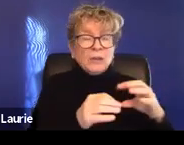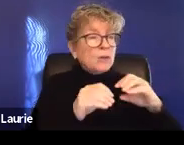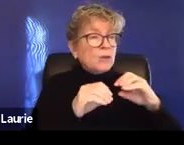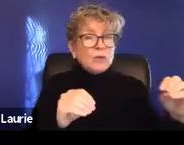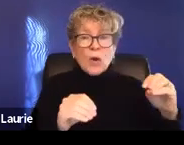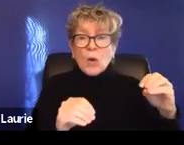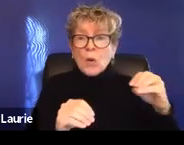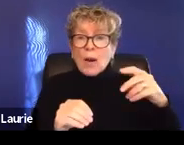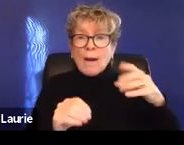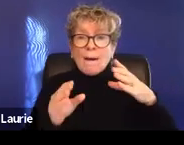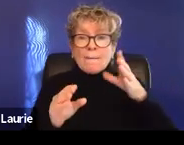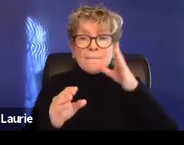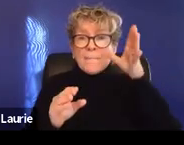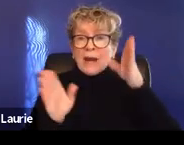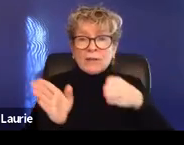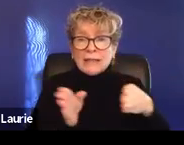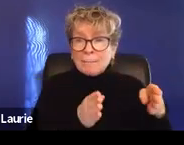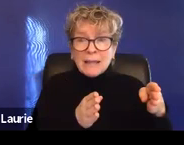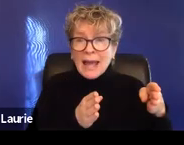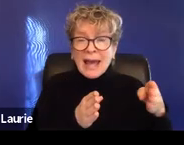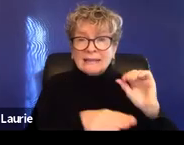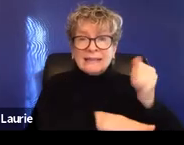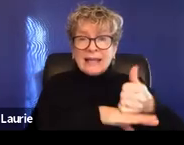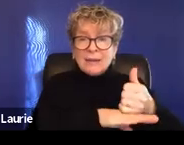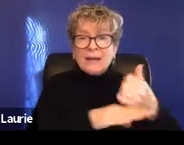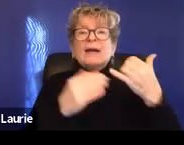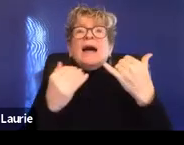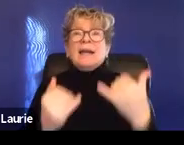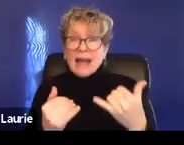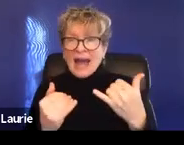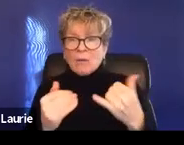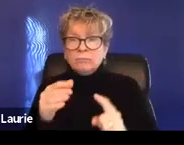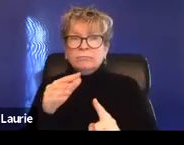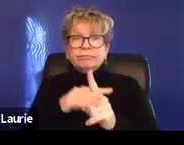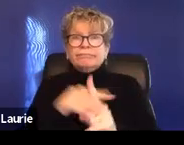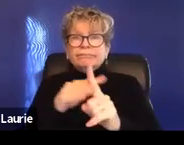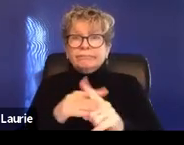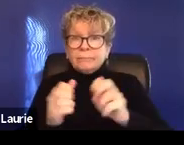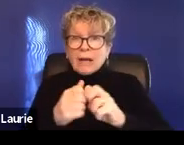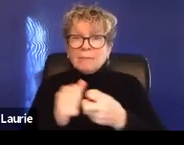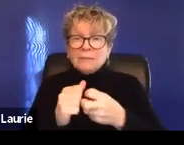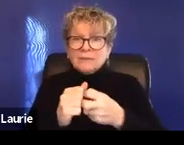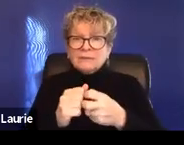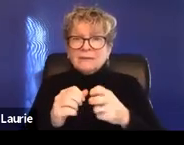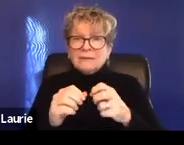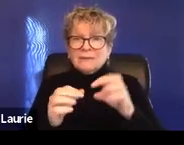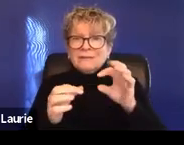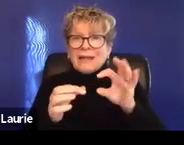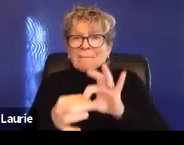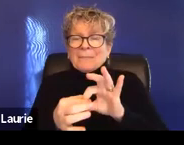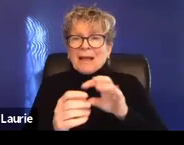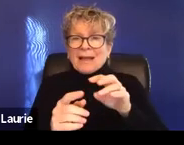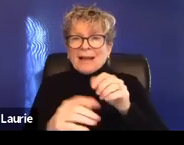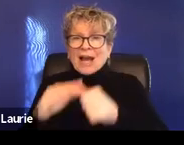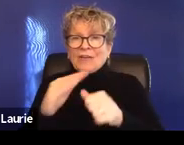in place. There wasn't a marriage involved. And now all these family law issues are coming up. Um, so definitely not only talking to